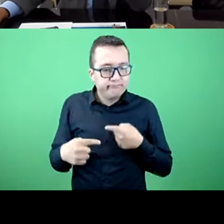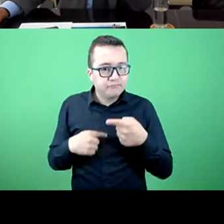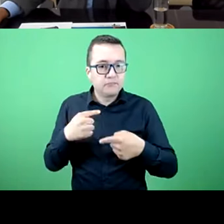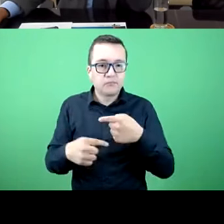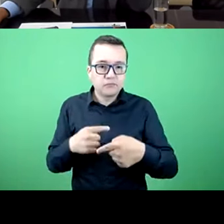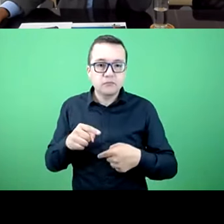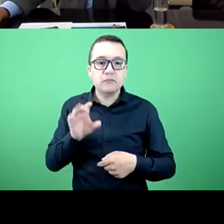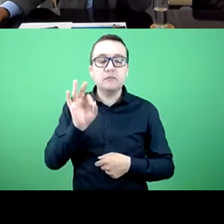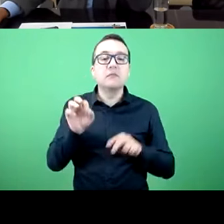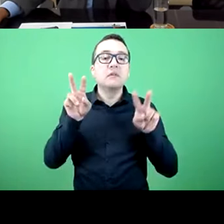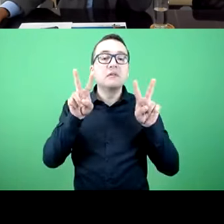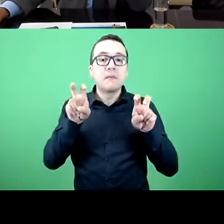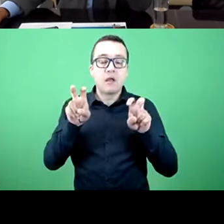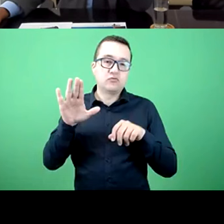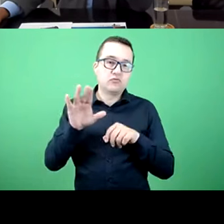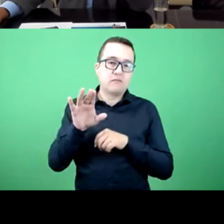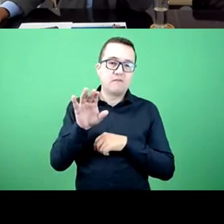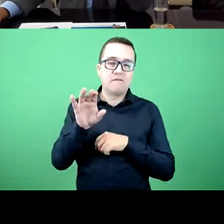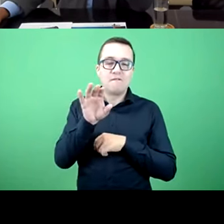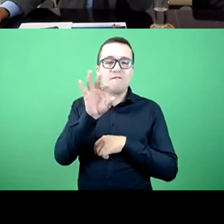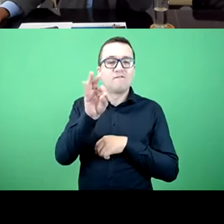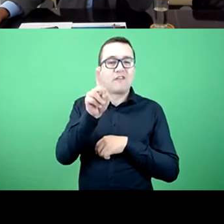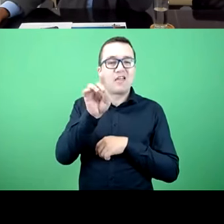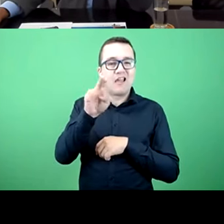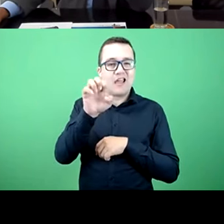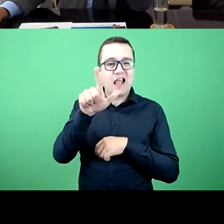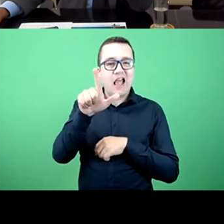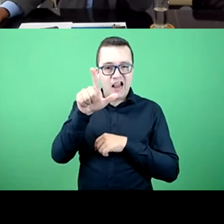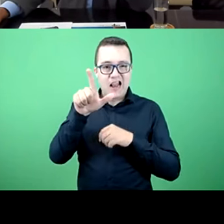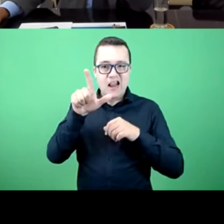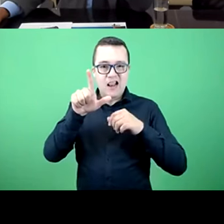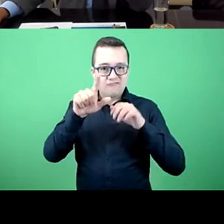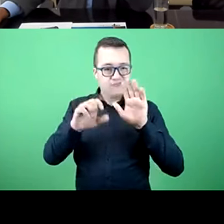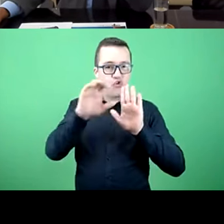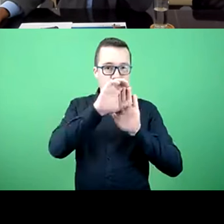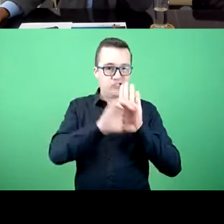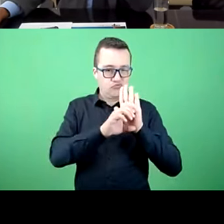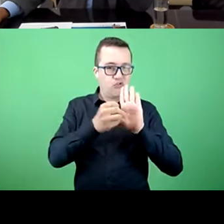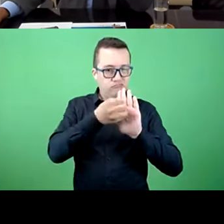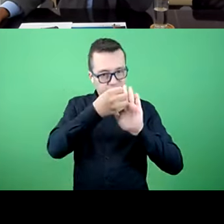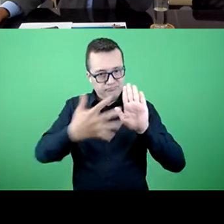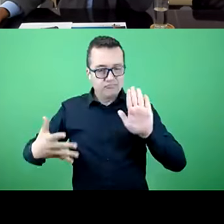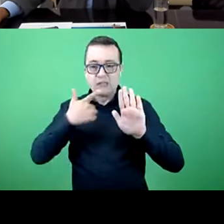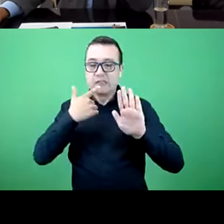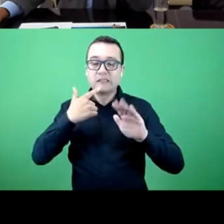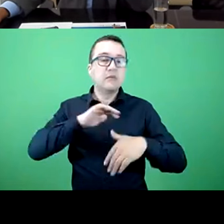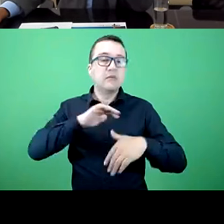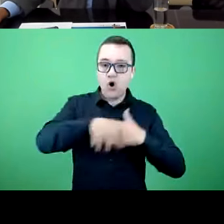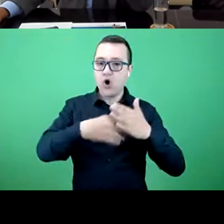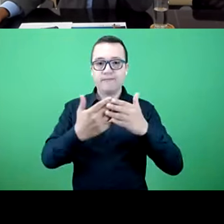which was created in the federal constitution. It brings forth